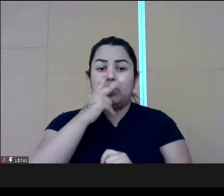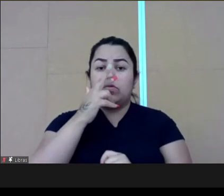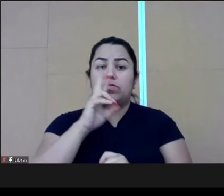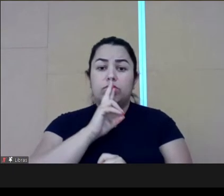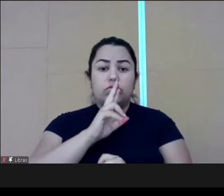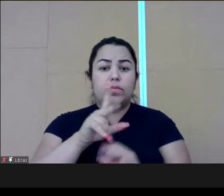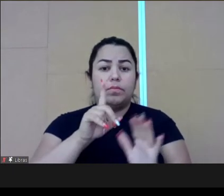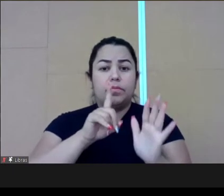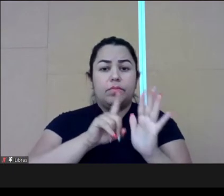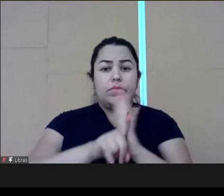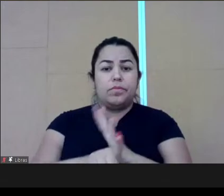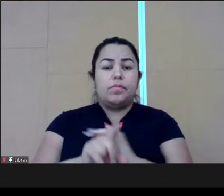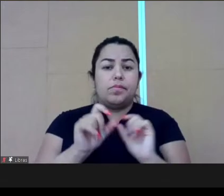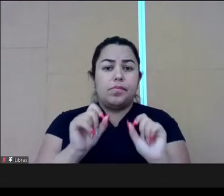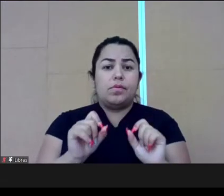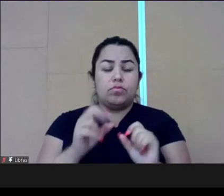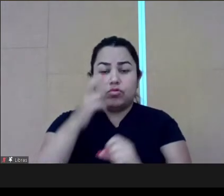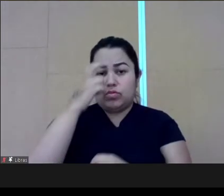Camila.